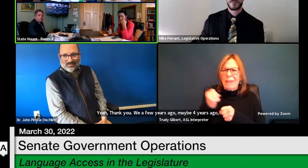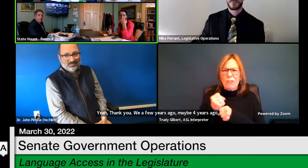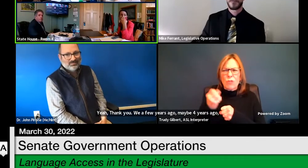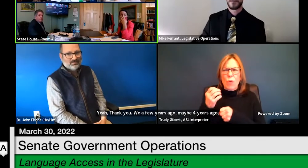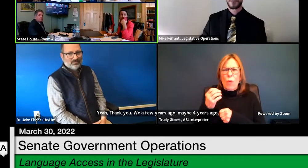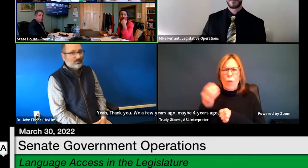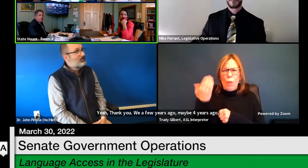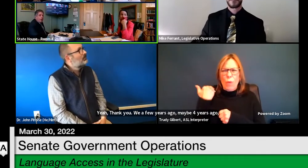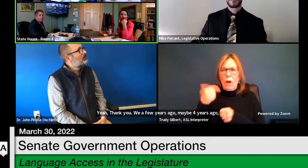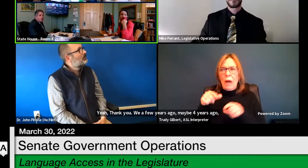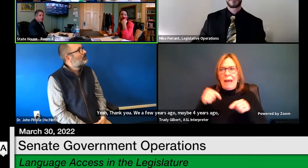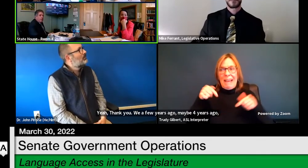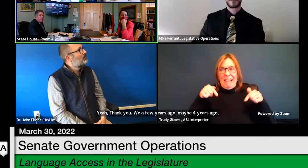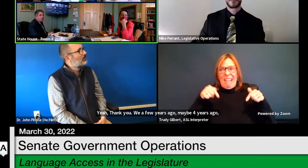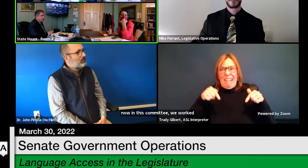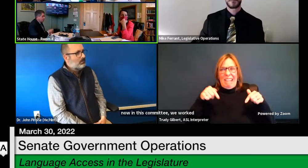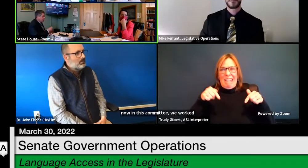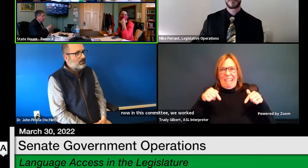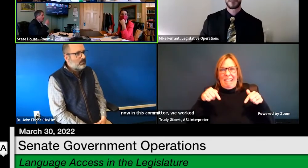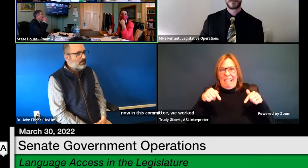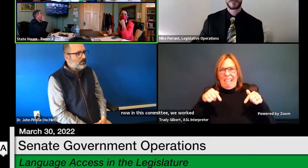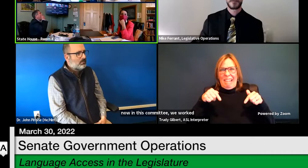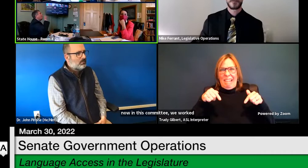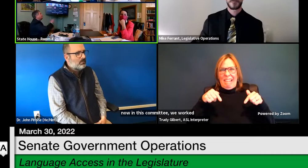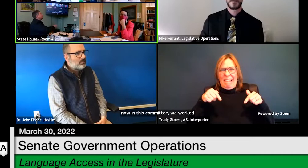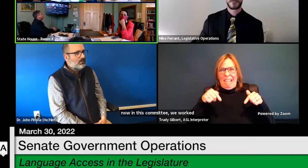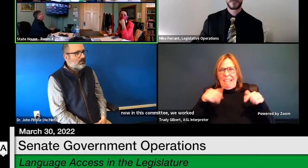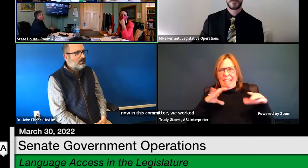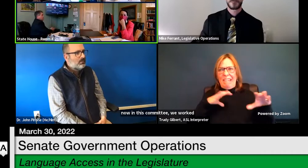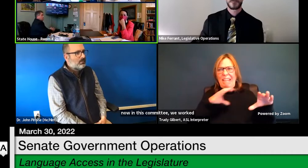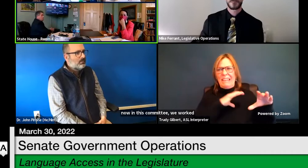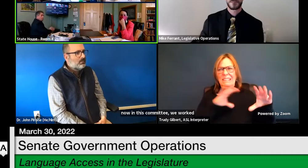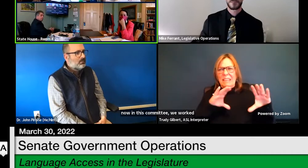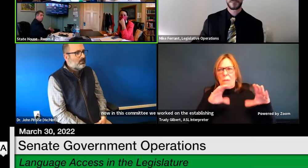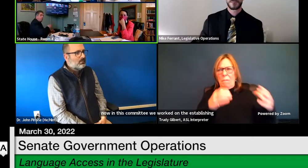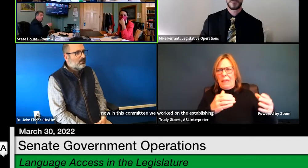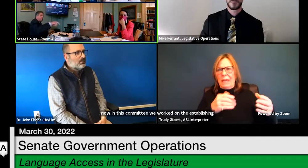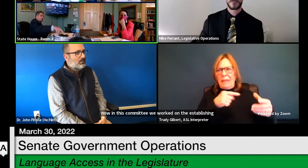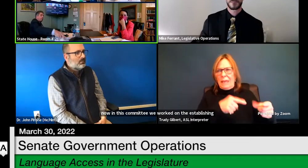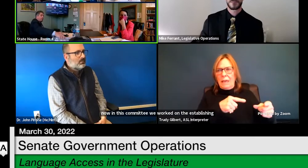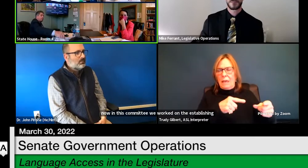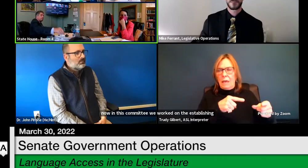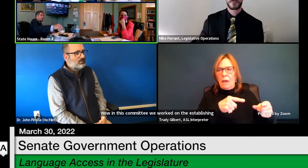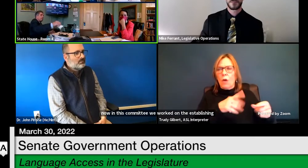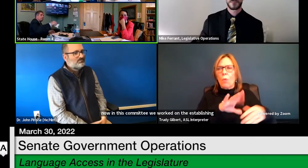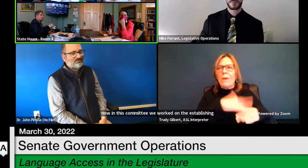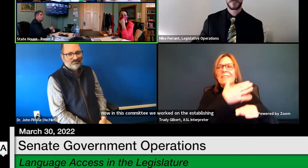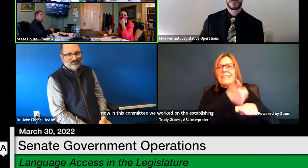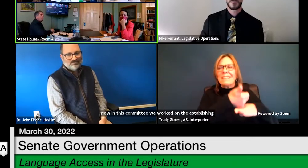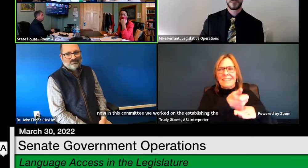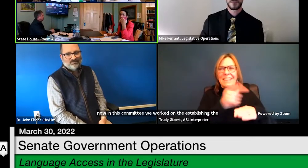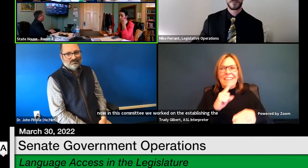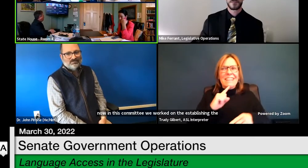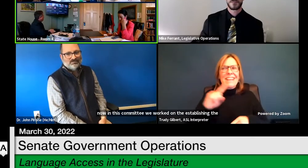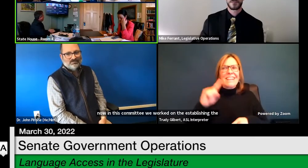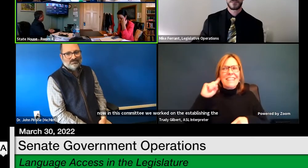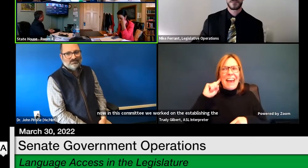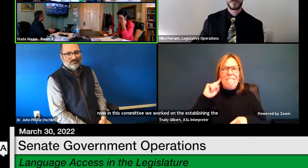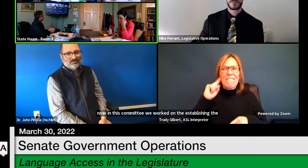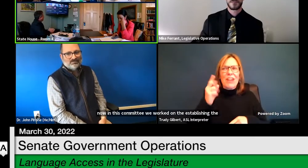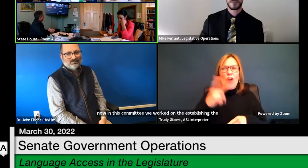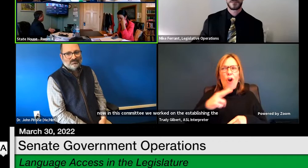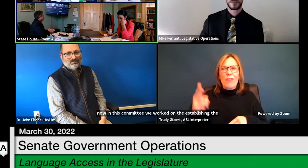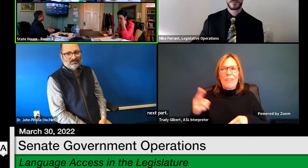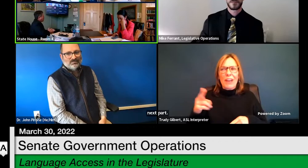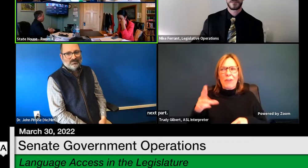worked on um, the establishing the deaf and hard of hearing council or expanding